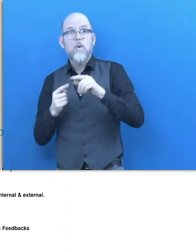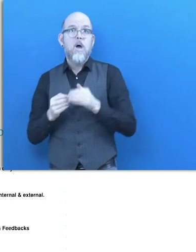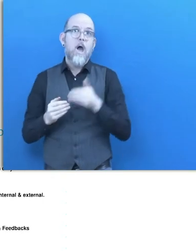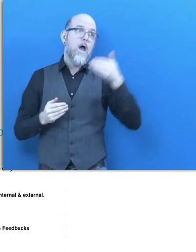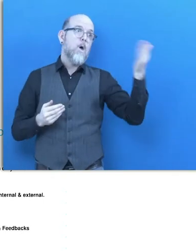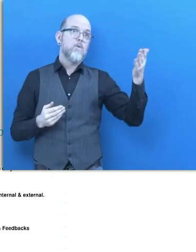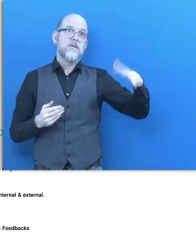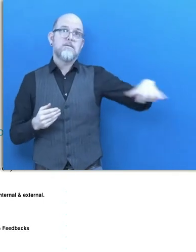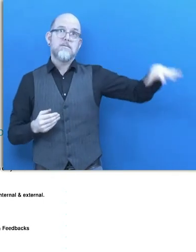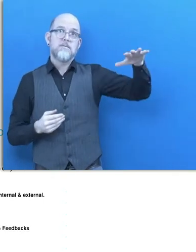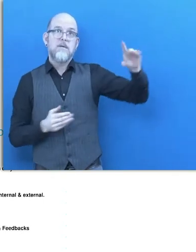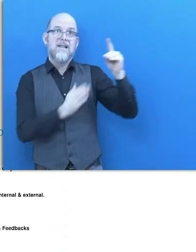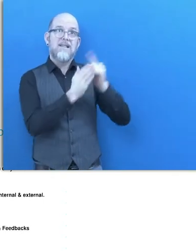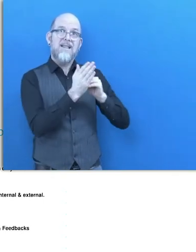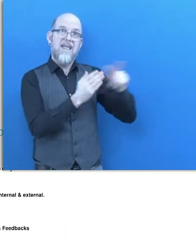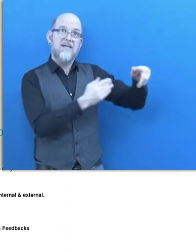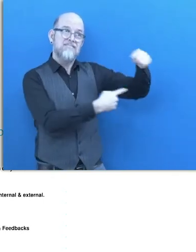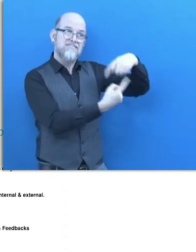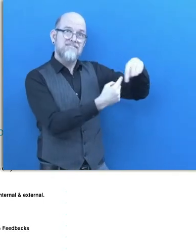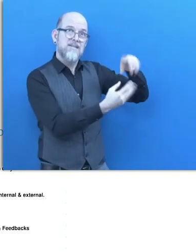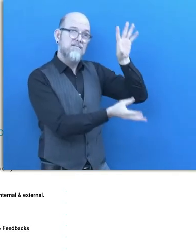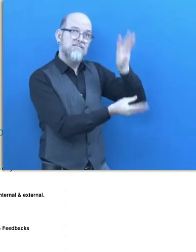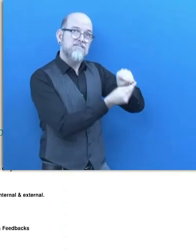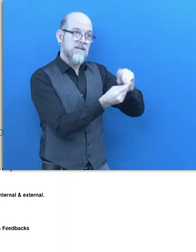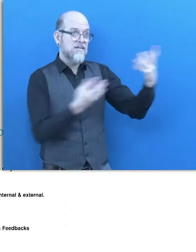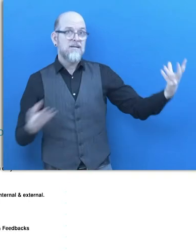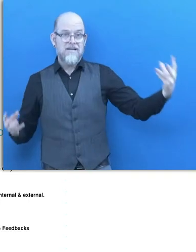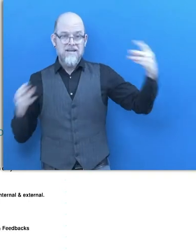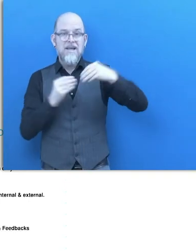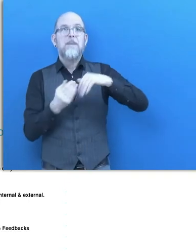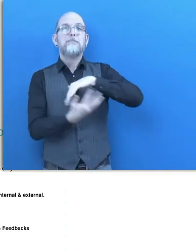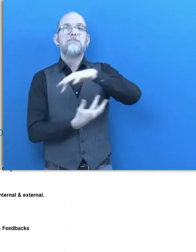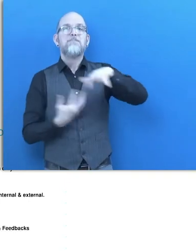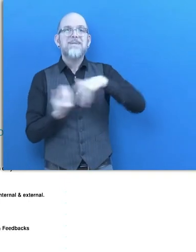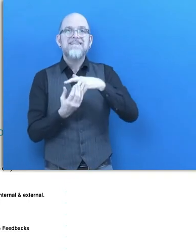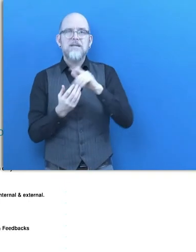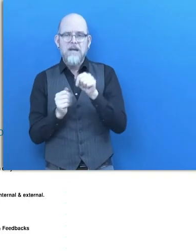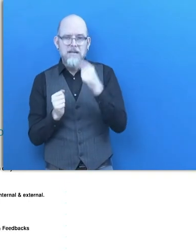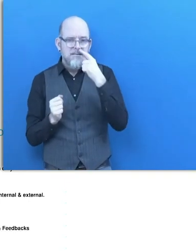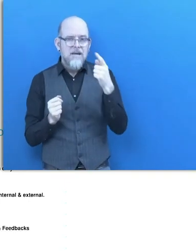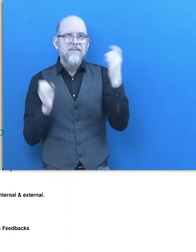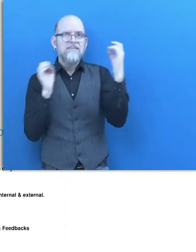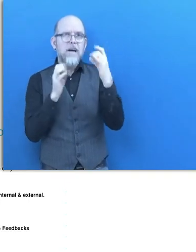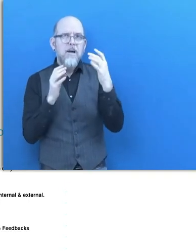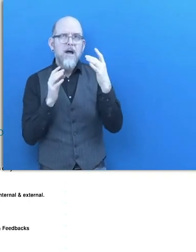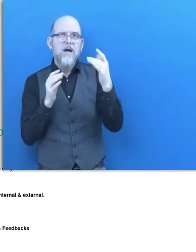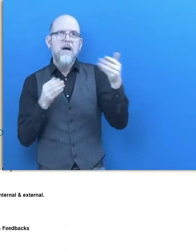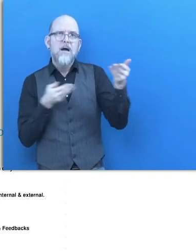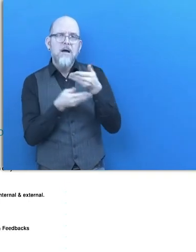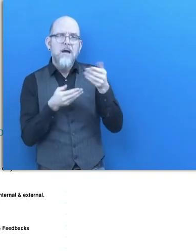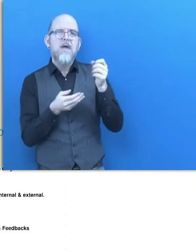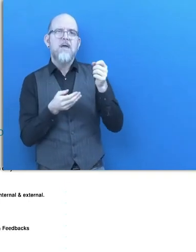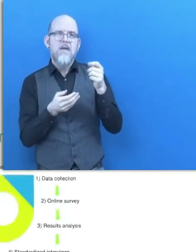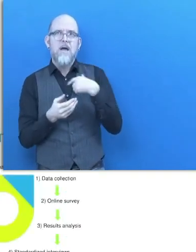and external dashboards and feedbacks and conclude our information